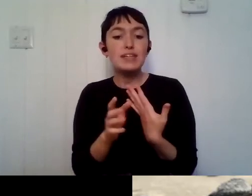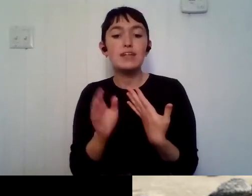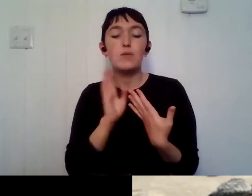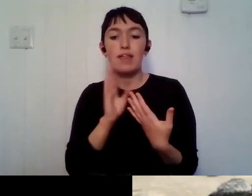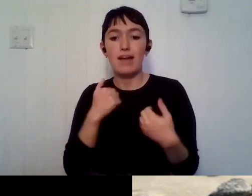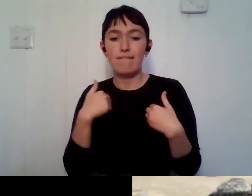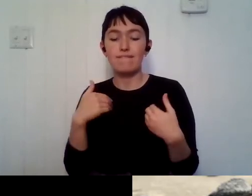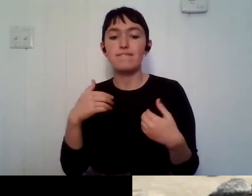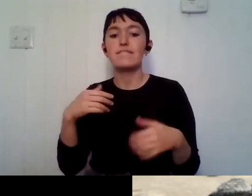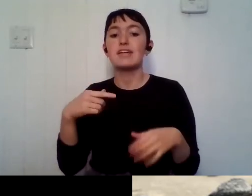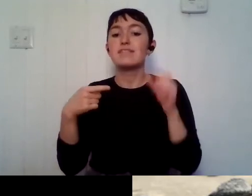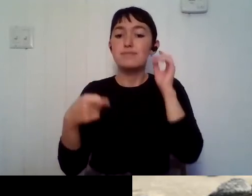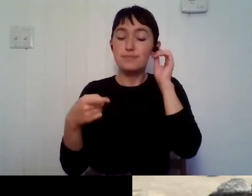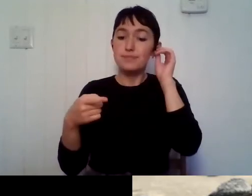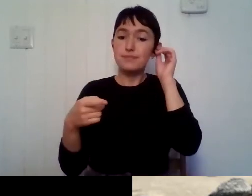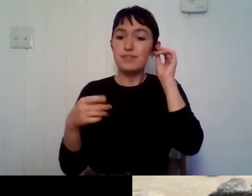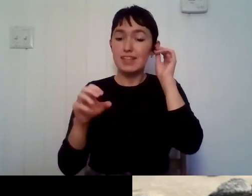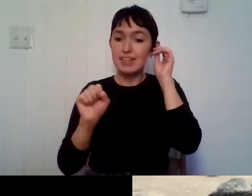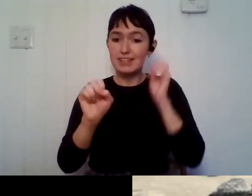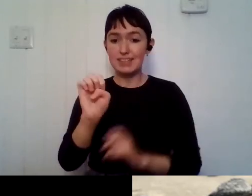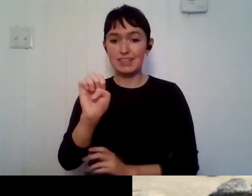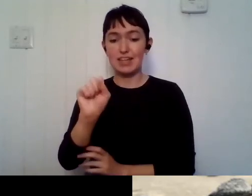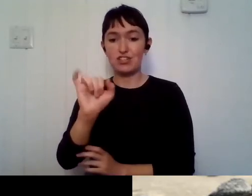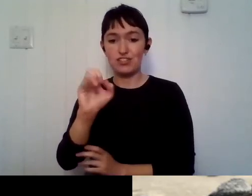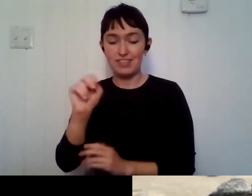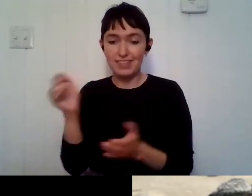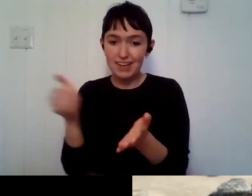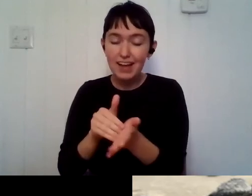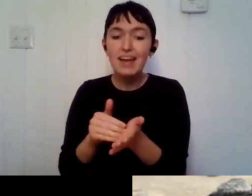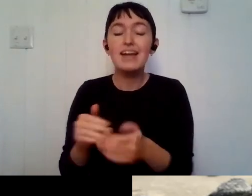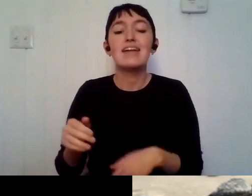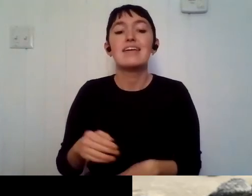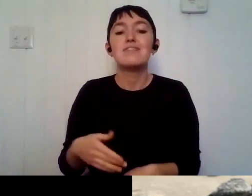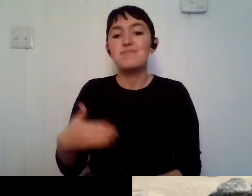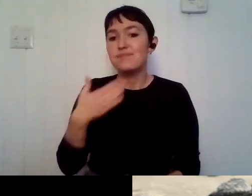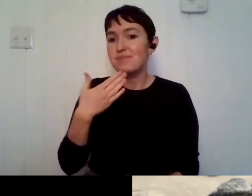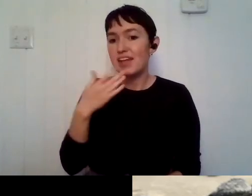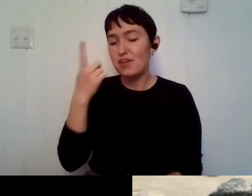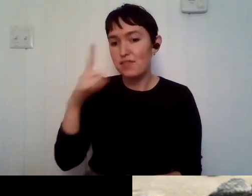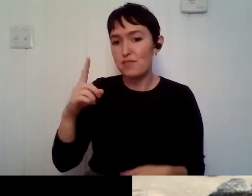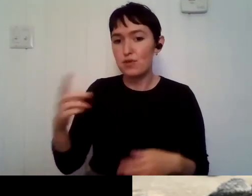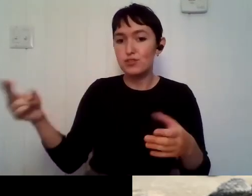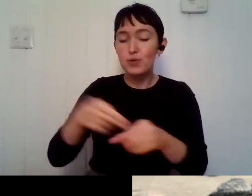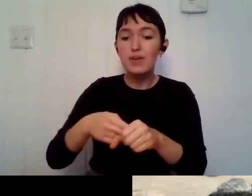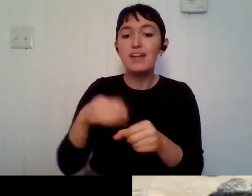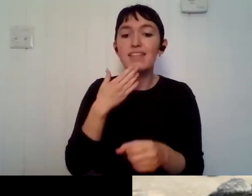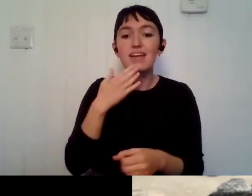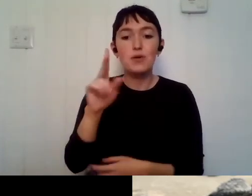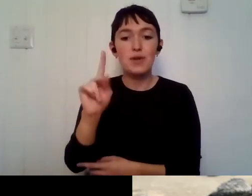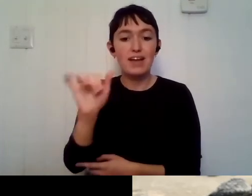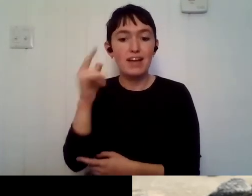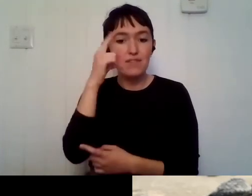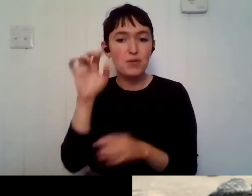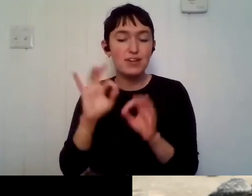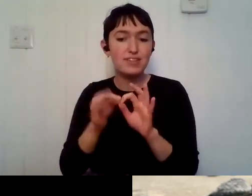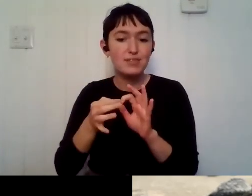Um, so I hope to see you all there. Thank you all for taking the time to be with us today. Thank you, Kay, for interpreting for us and thank you all for all of your